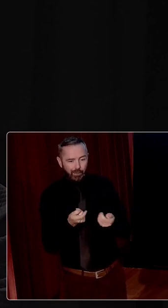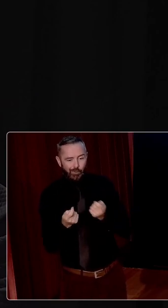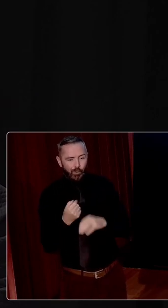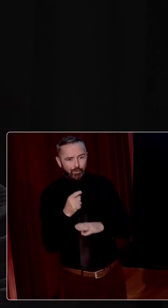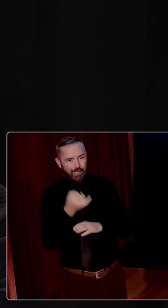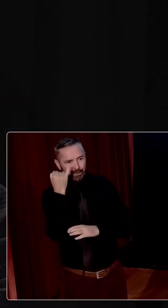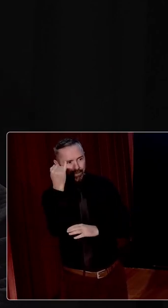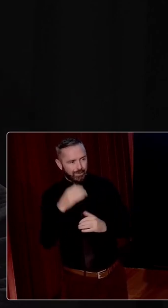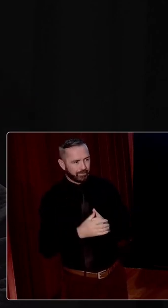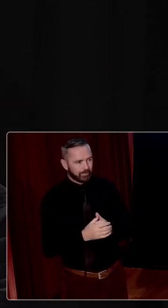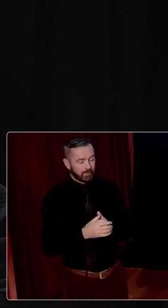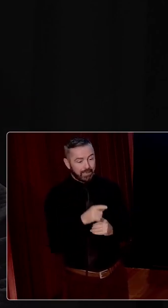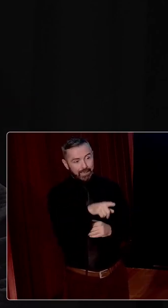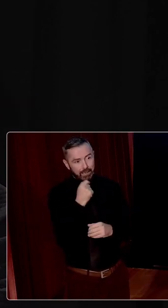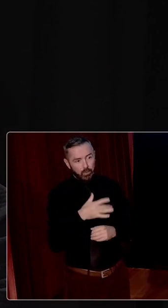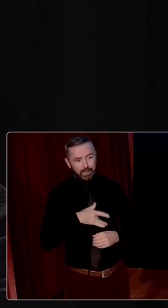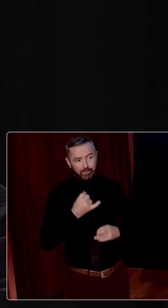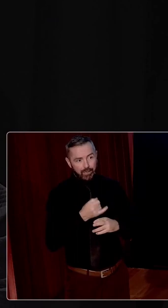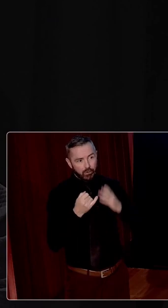said that we lived in dreams always.